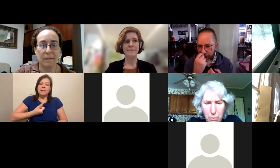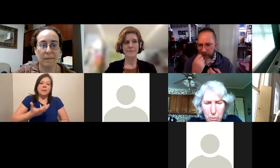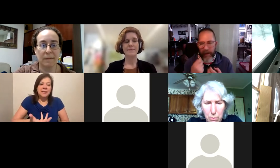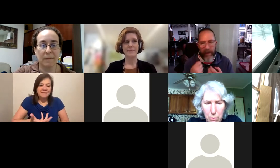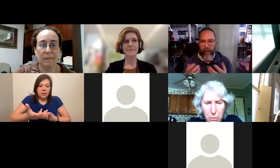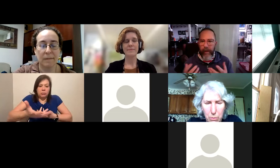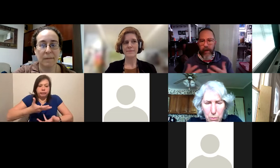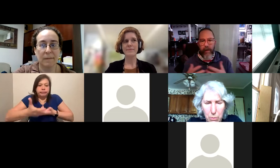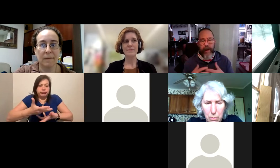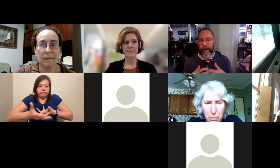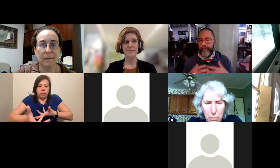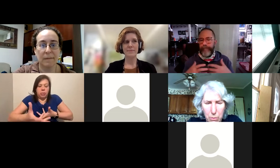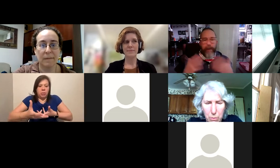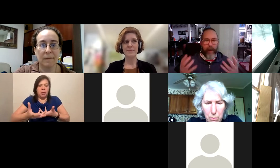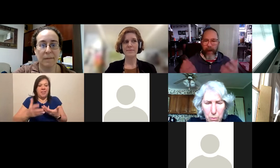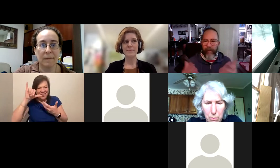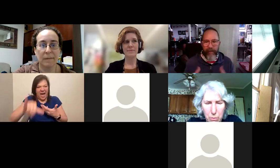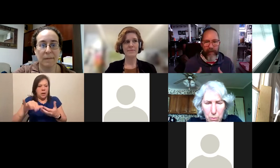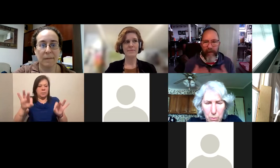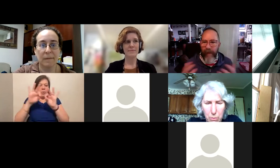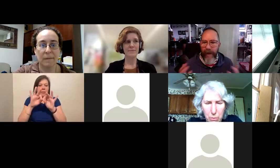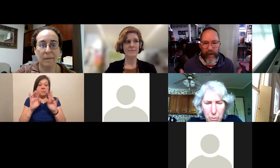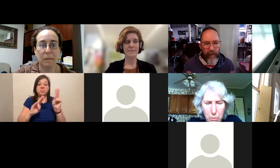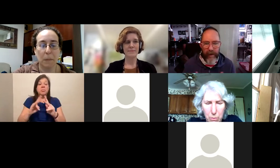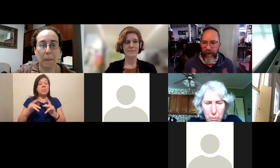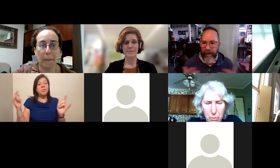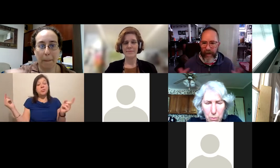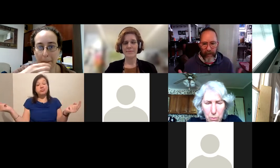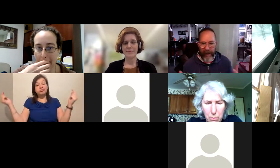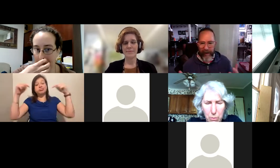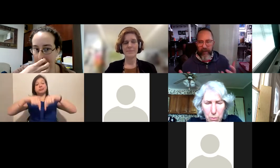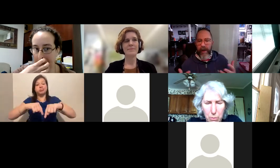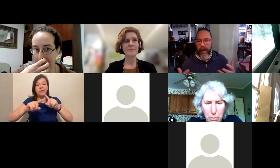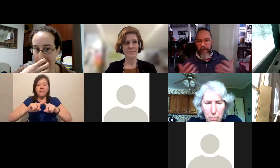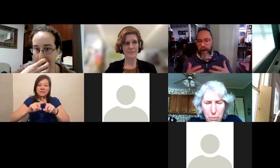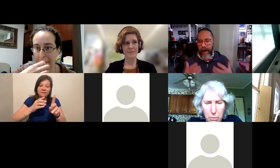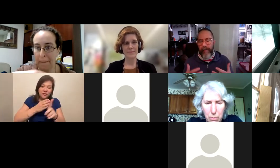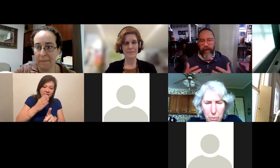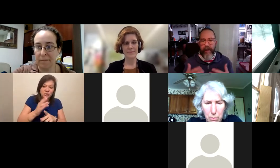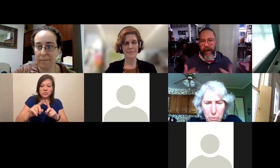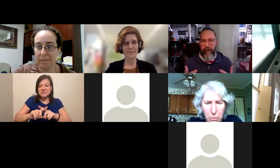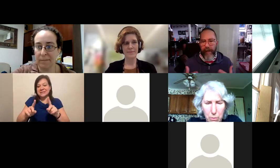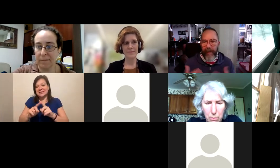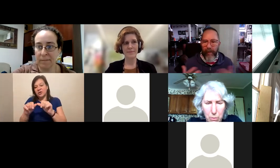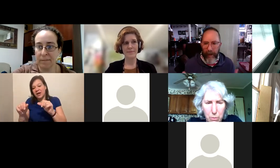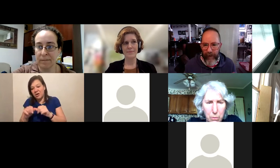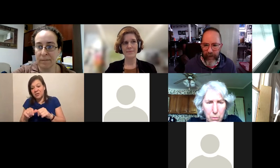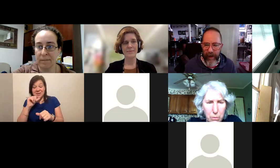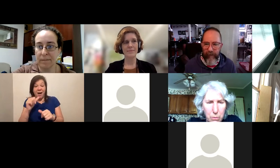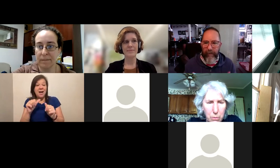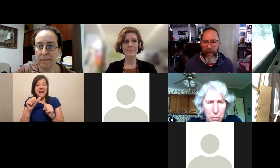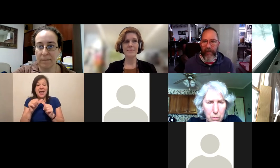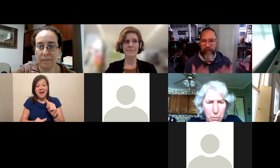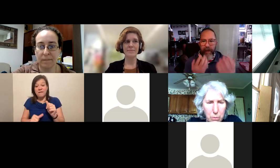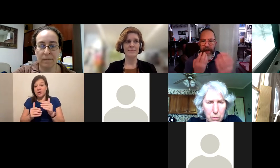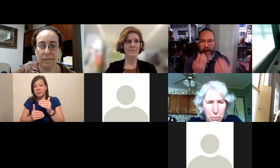important. We know that people come from different venues and different disciplines. Not every step may be relevant to